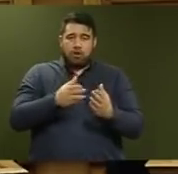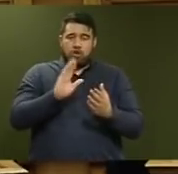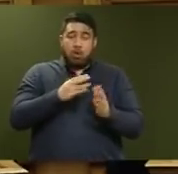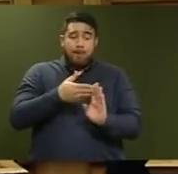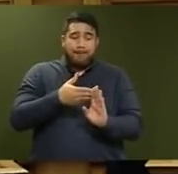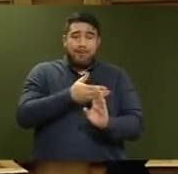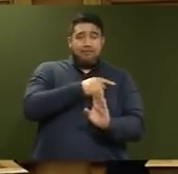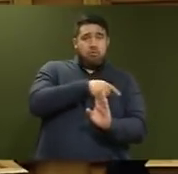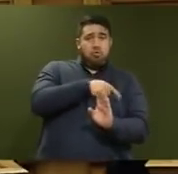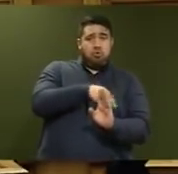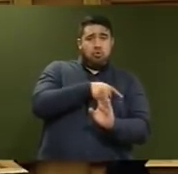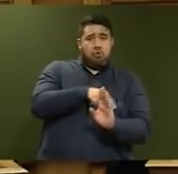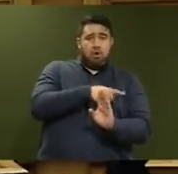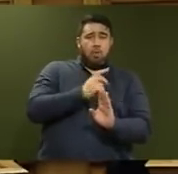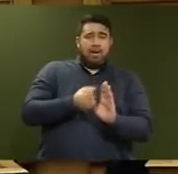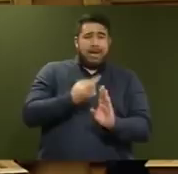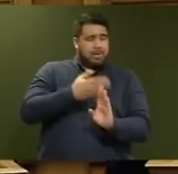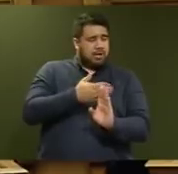process being necessary in the first place?